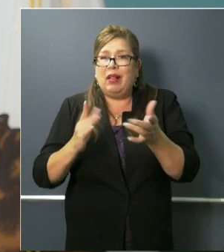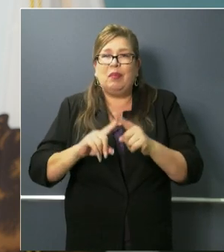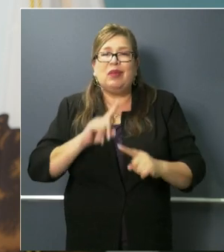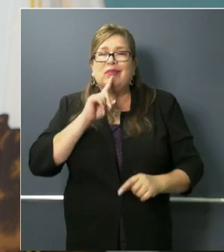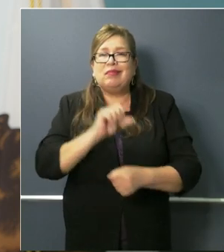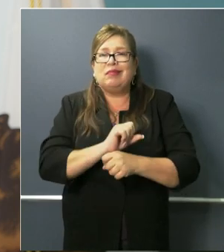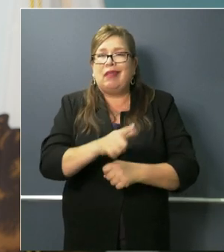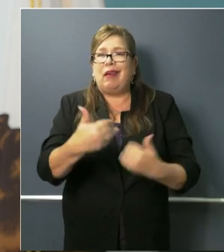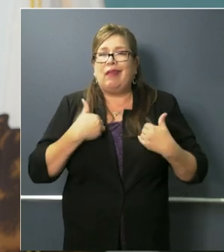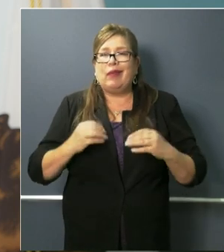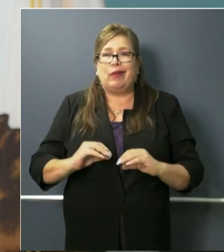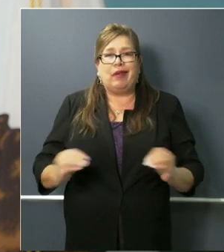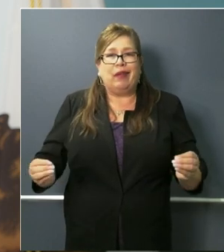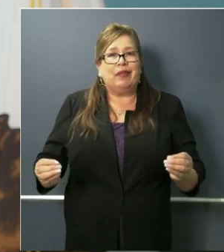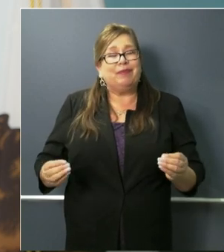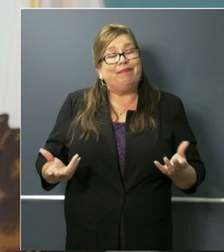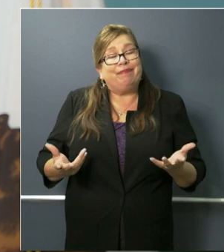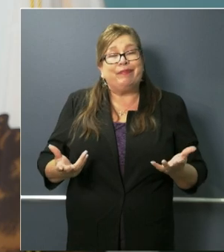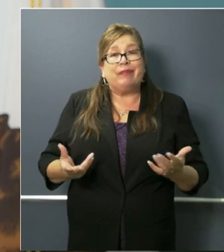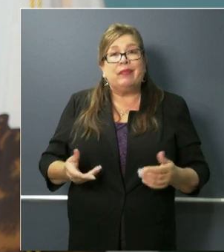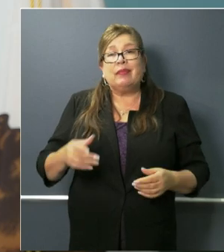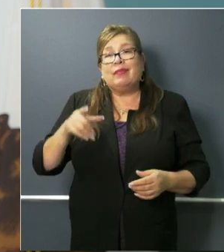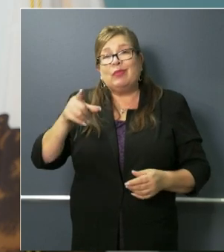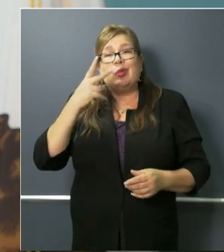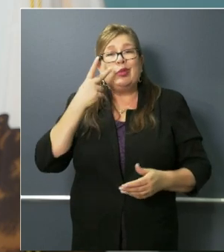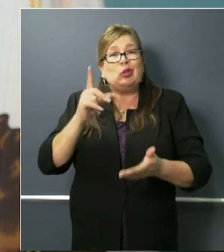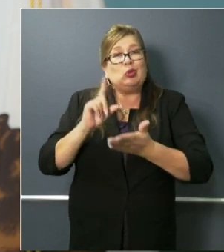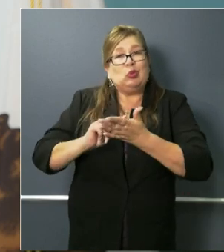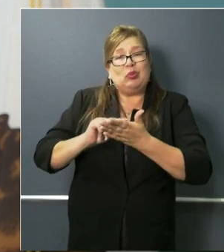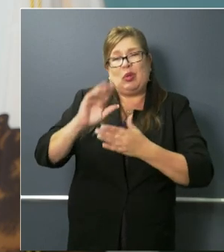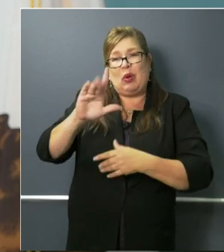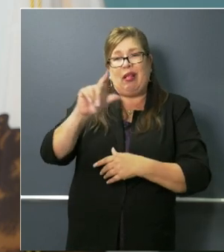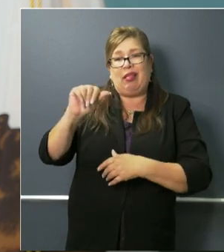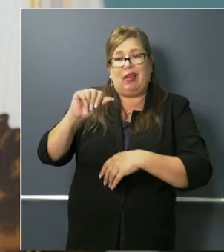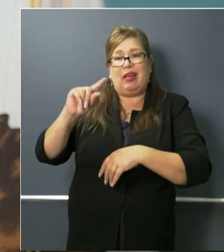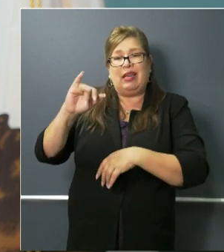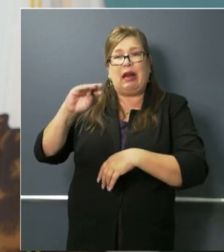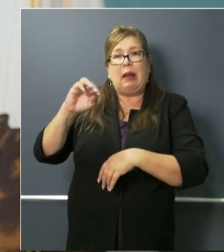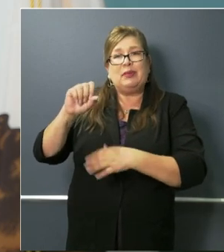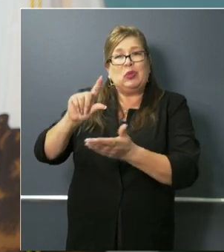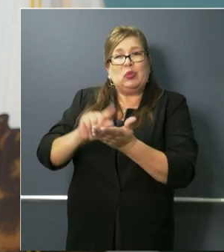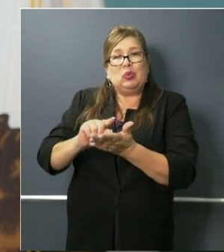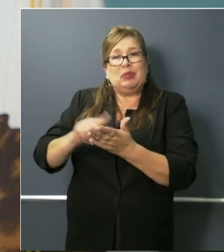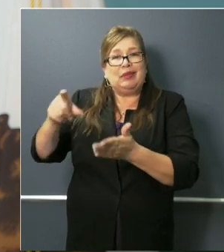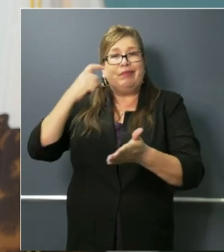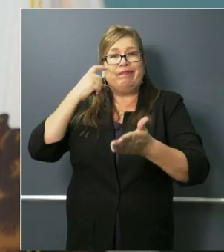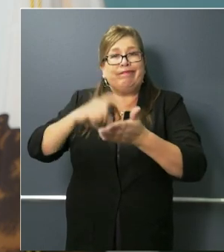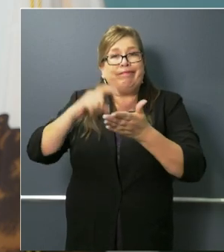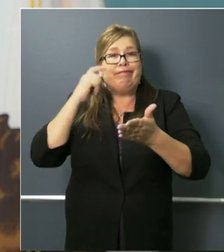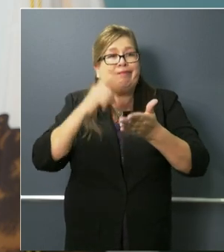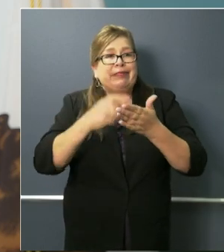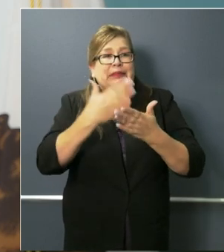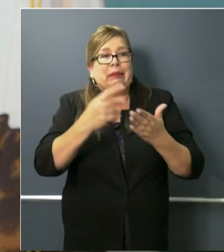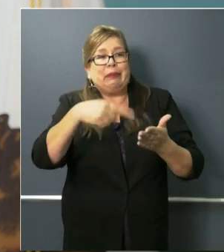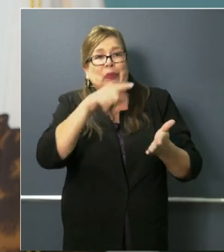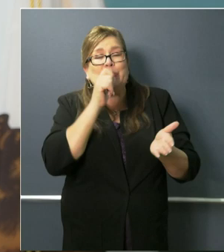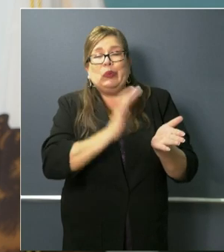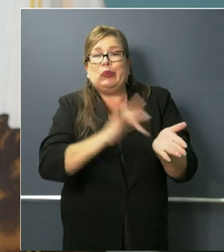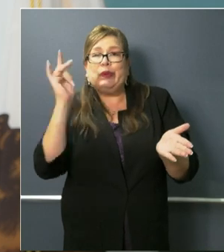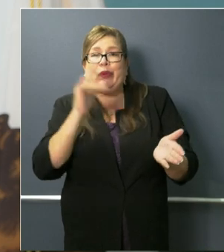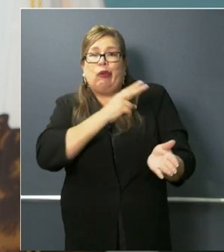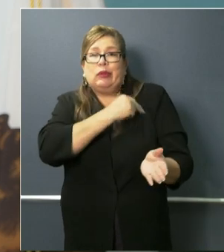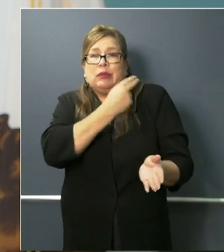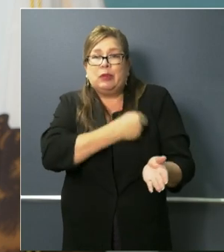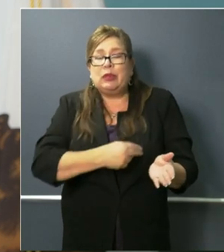uh to deliver that's been highlighted in your newspaper the LA Times as it relates to some of those things that are happening within the hospital system